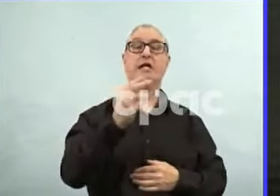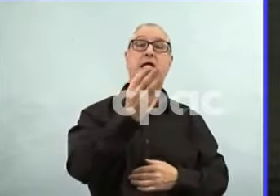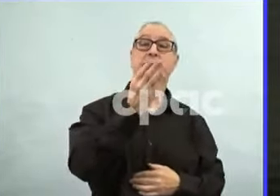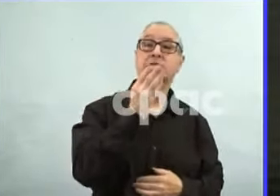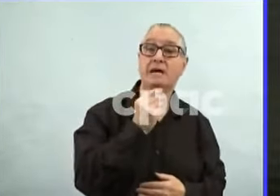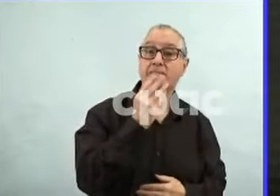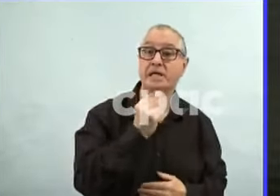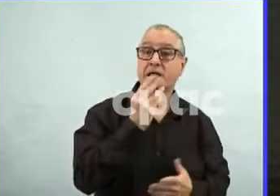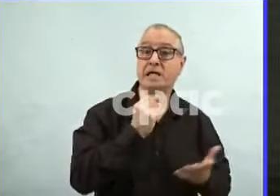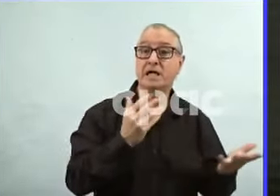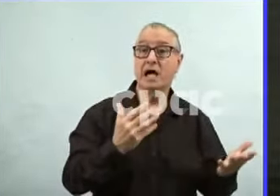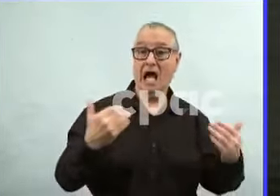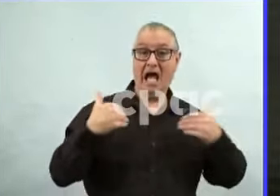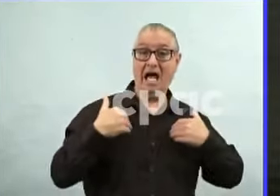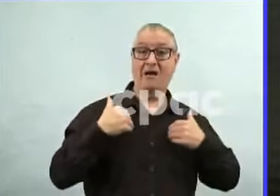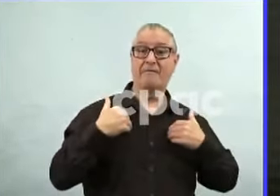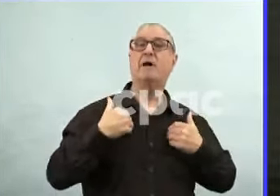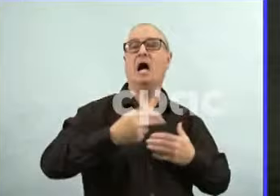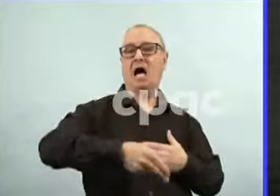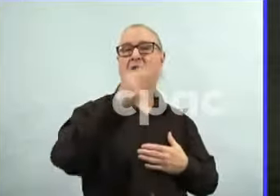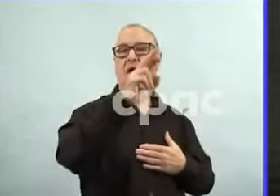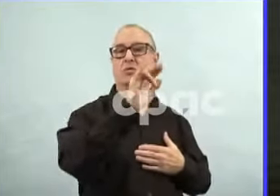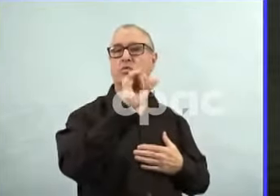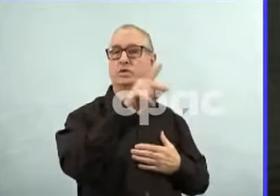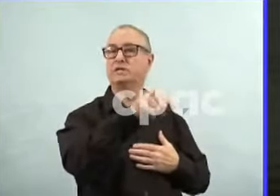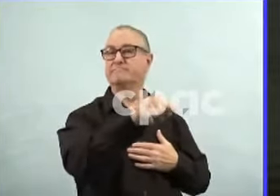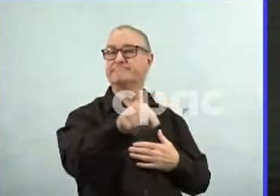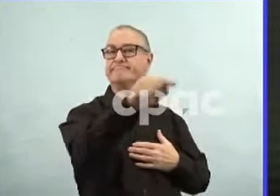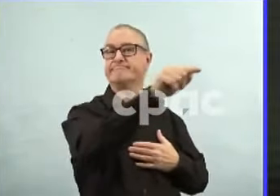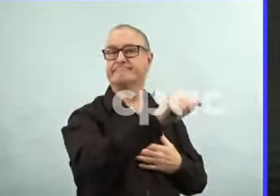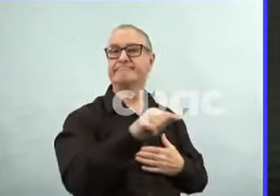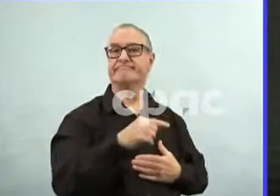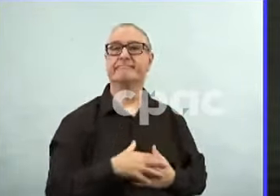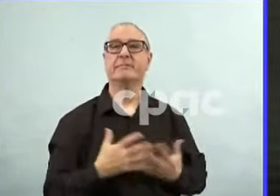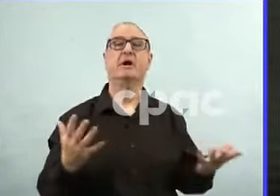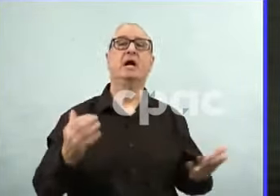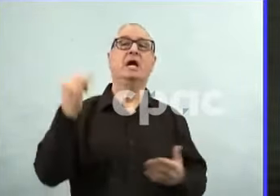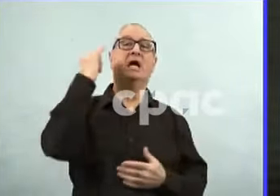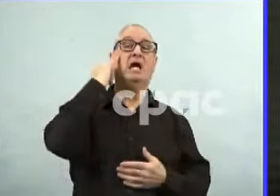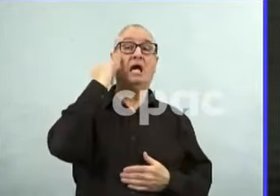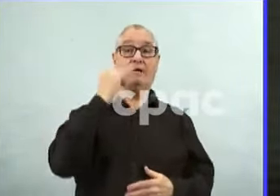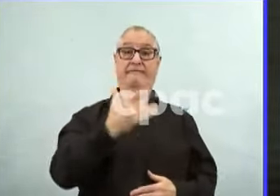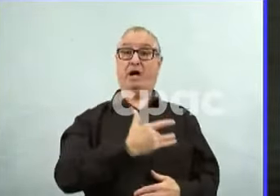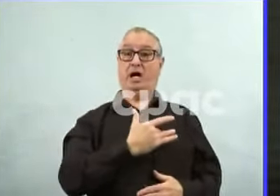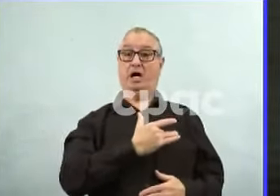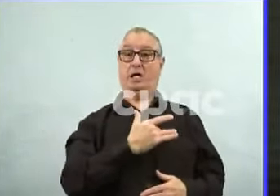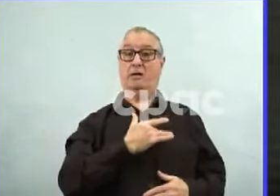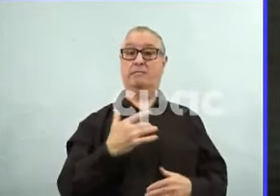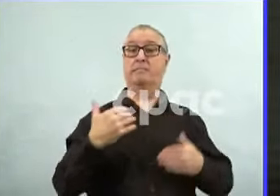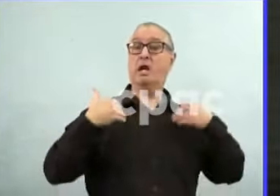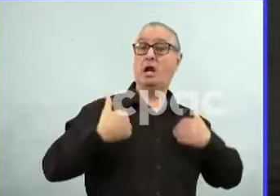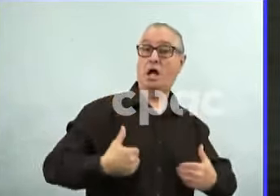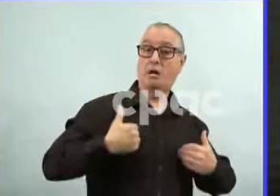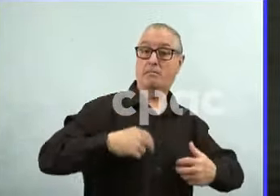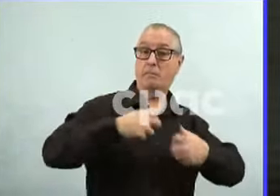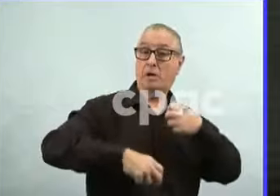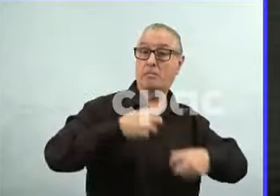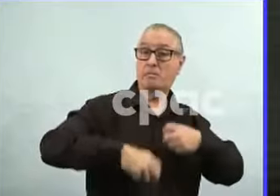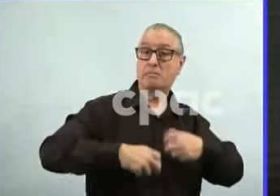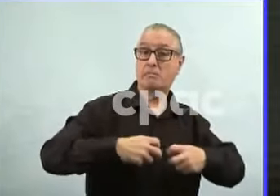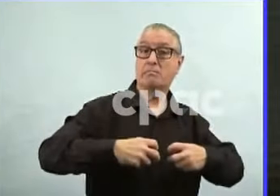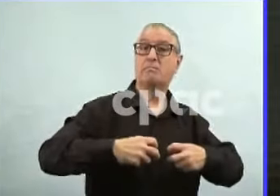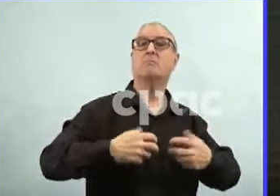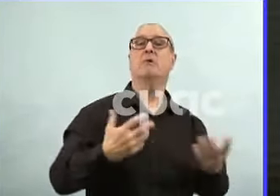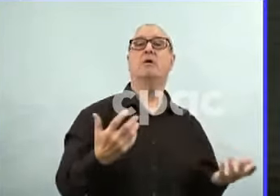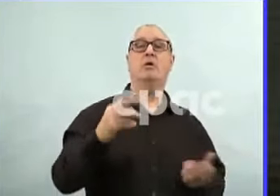outcome from COVID-19. You know, if you have an underlying heart or a lung condition or a renal condition or a liver